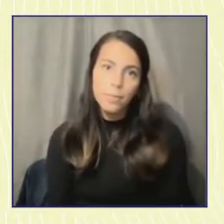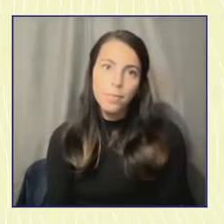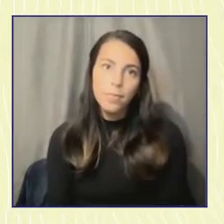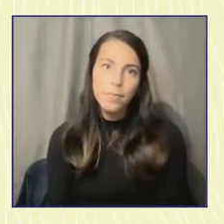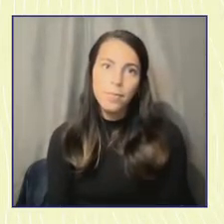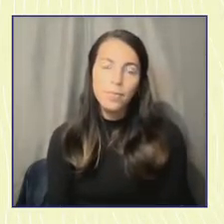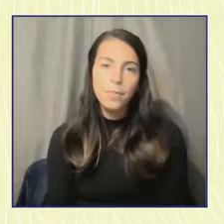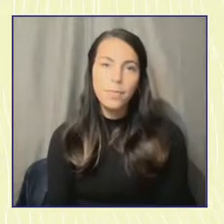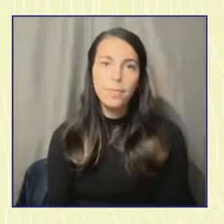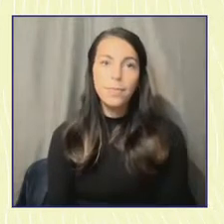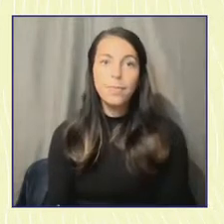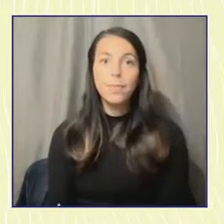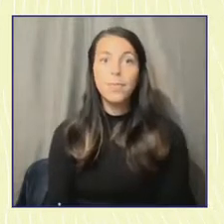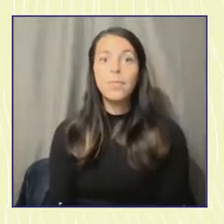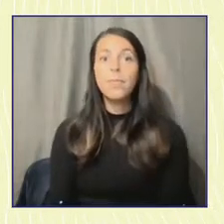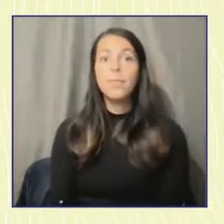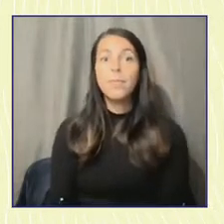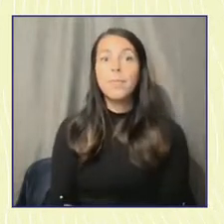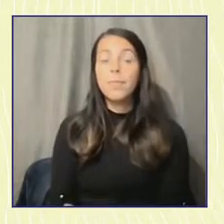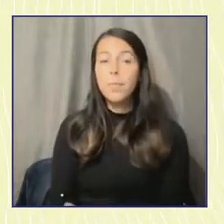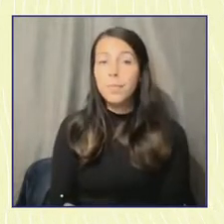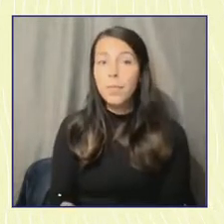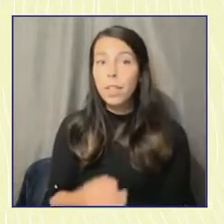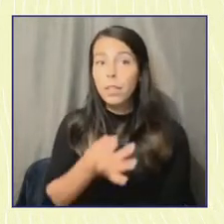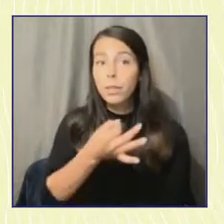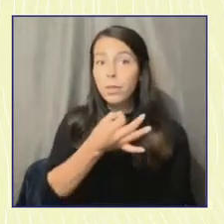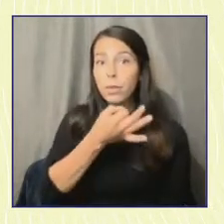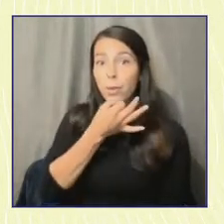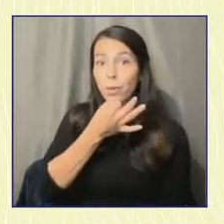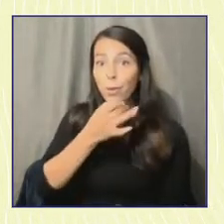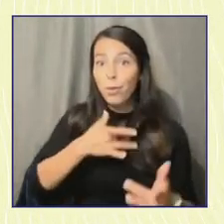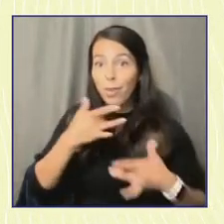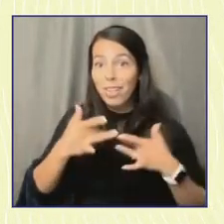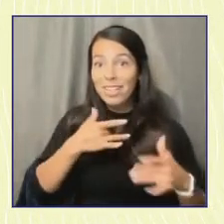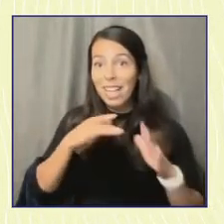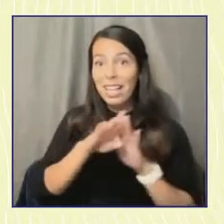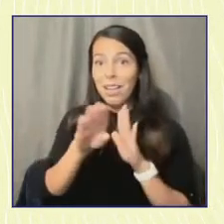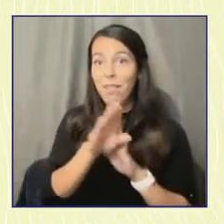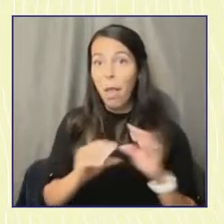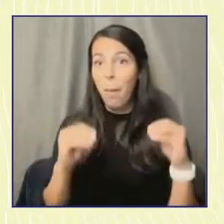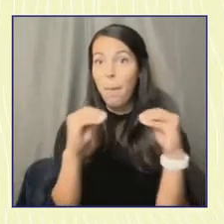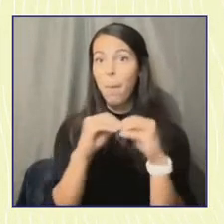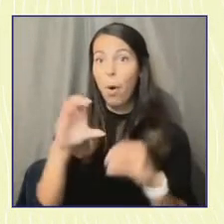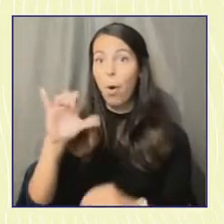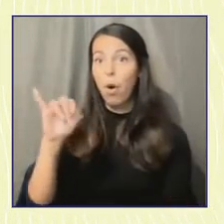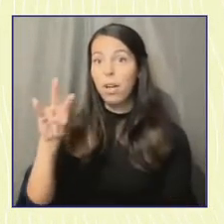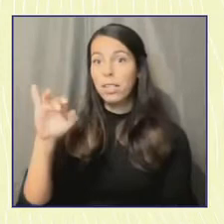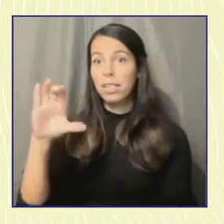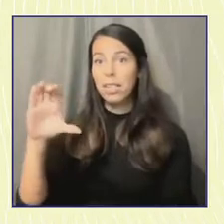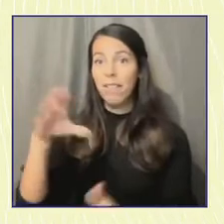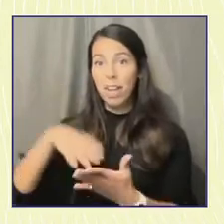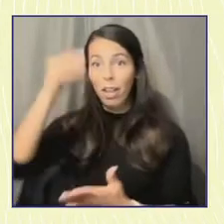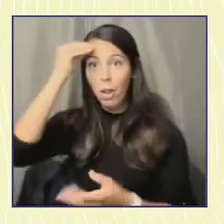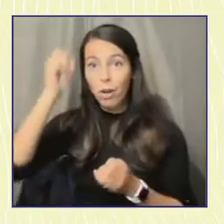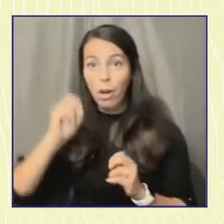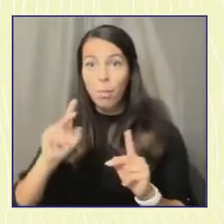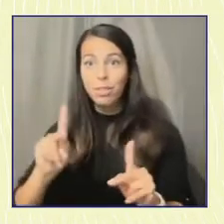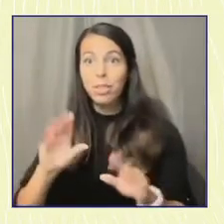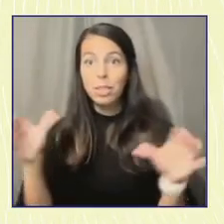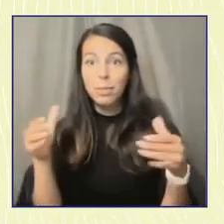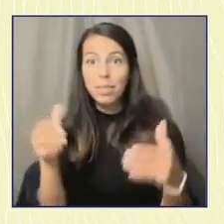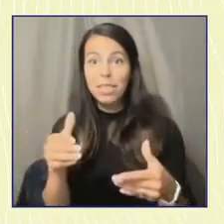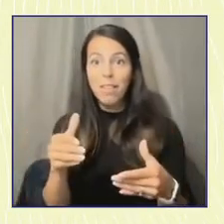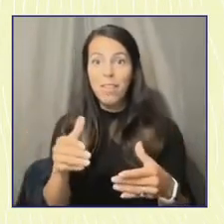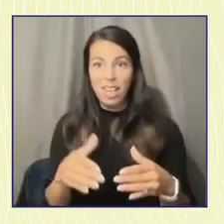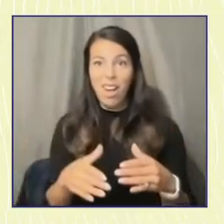In the coming years, we're excited to continue developing more civic learning opportunities, specifically focusing on early elementary